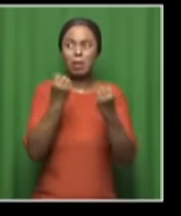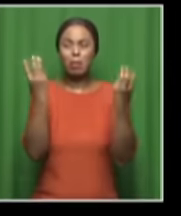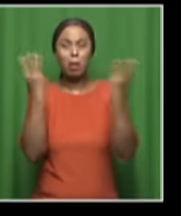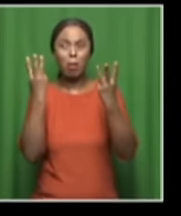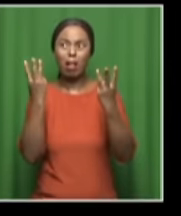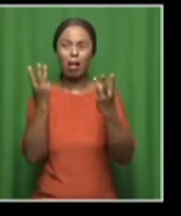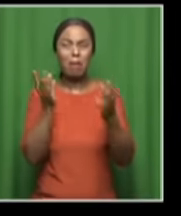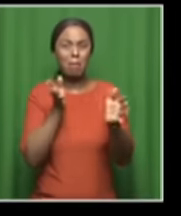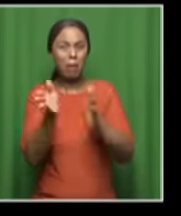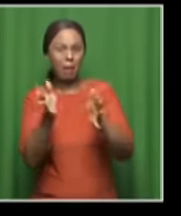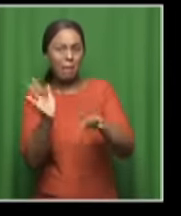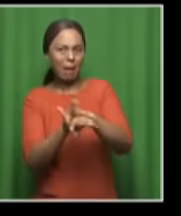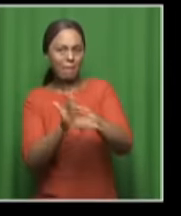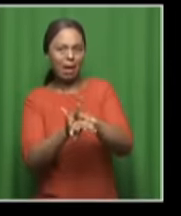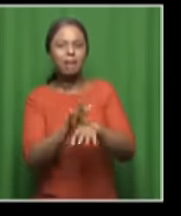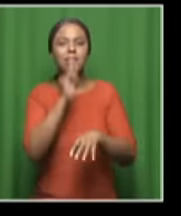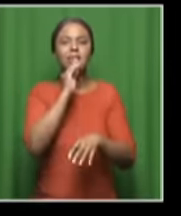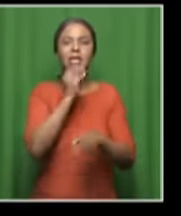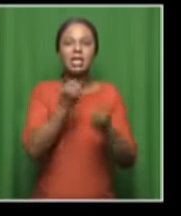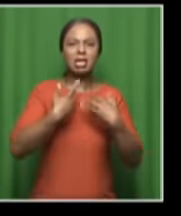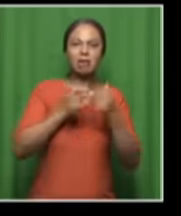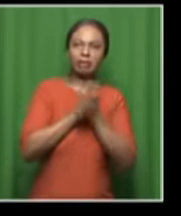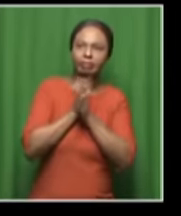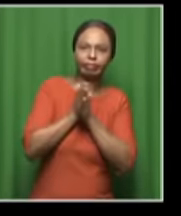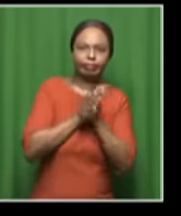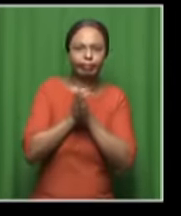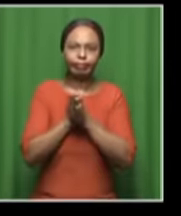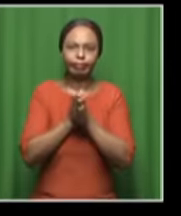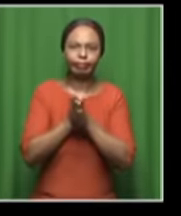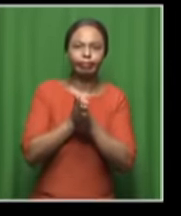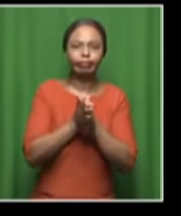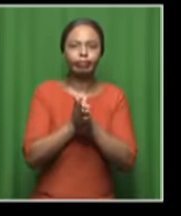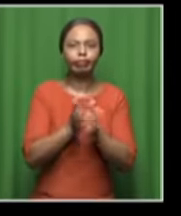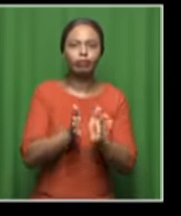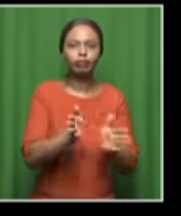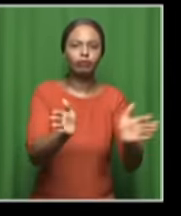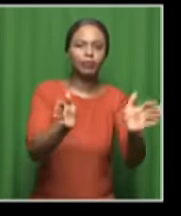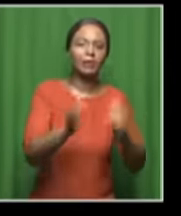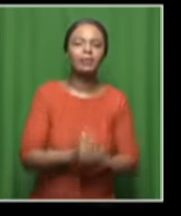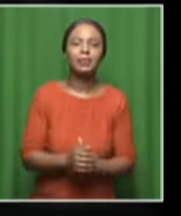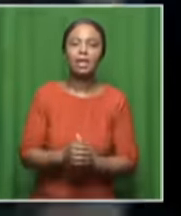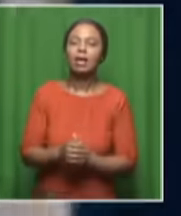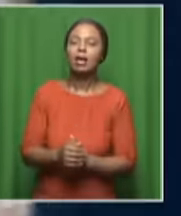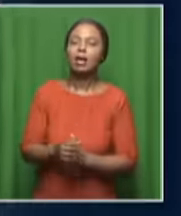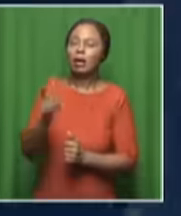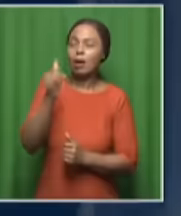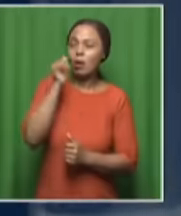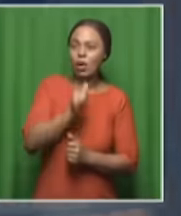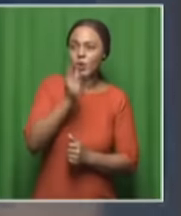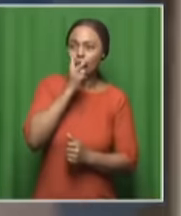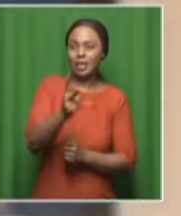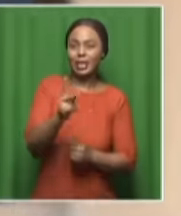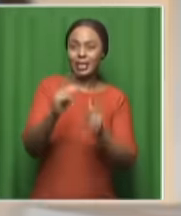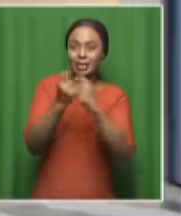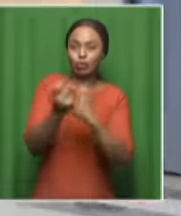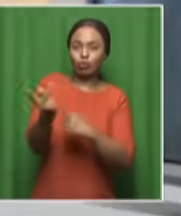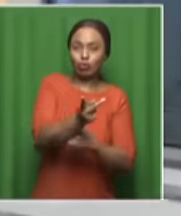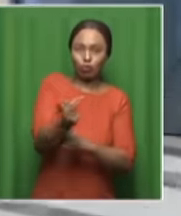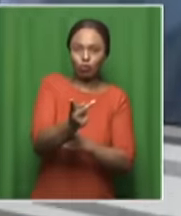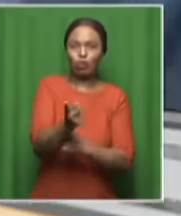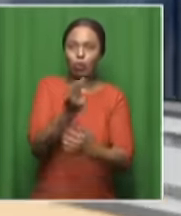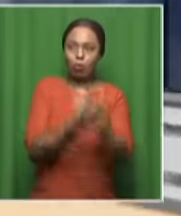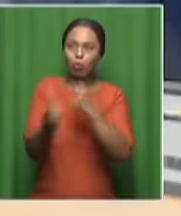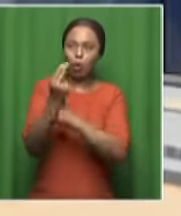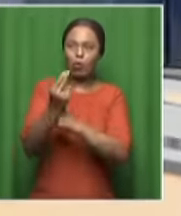a little bit more edge. Indeed. And Farouk, when we look at what these two teams have done, both